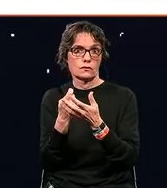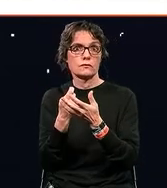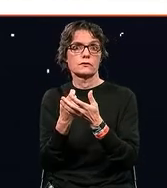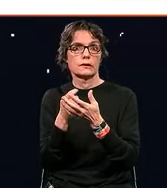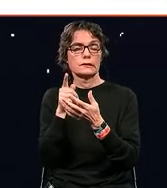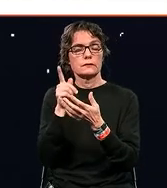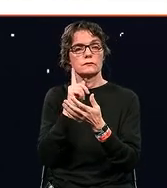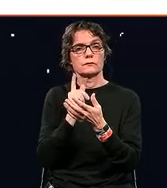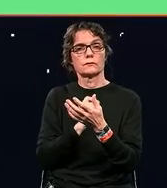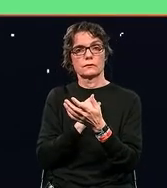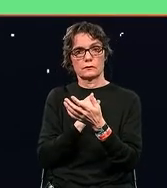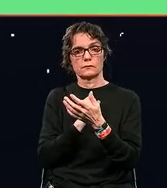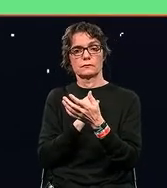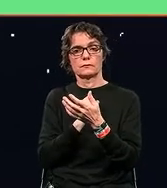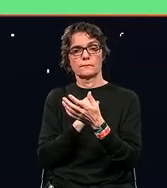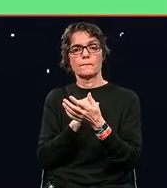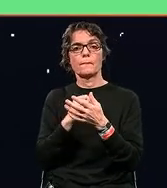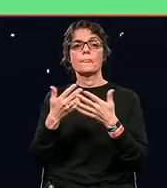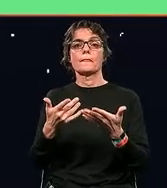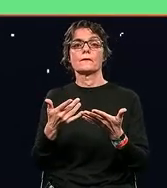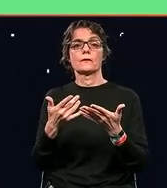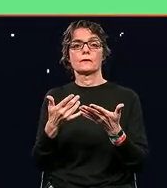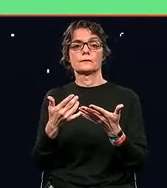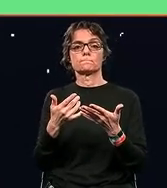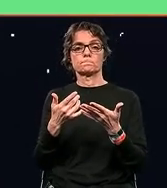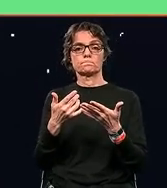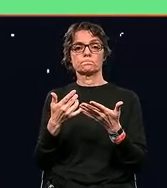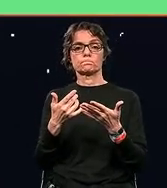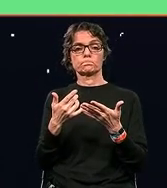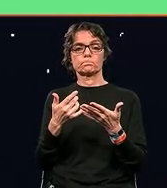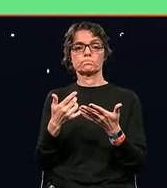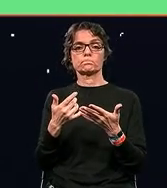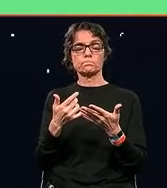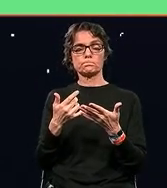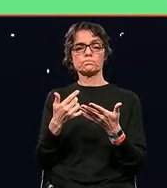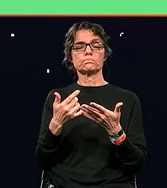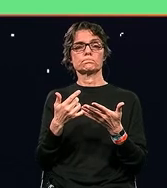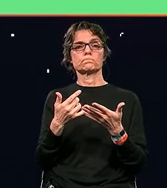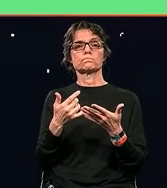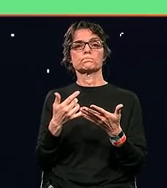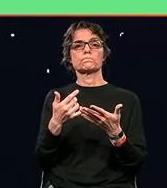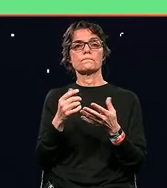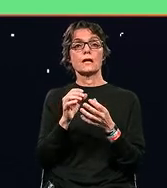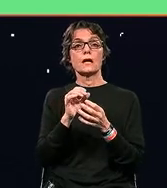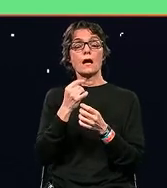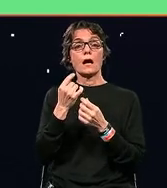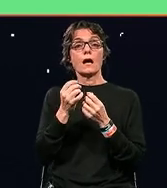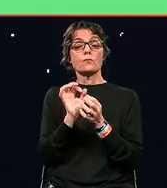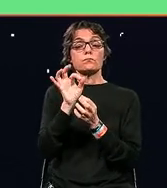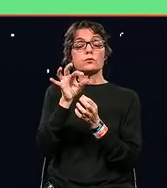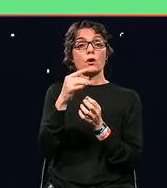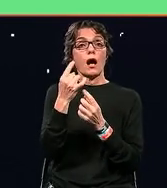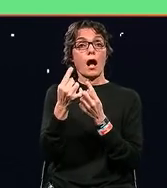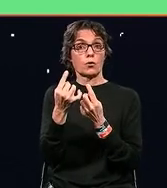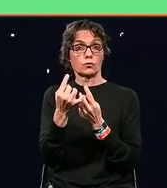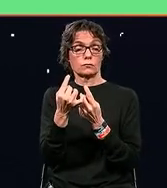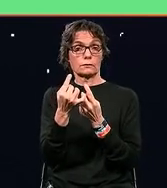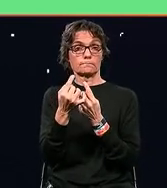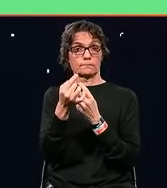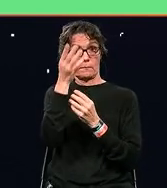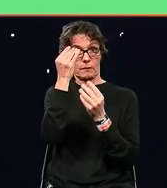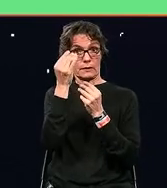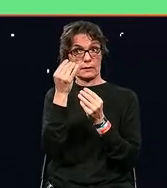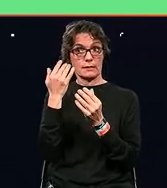I'm now going to share with you a few clues or maybe a few learnings